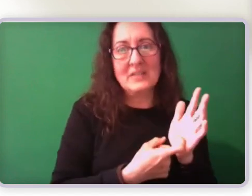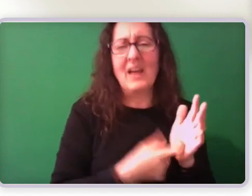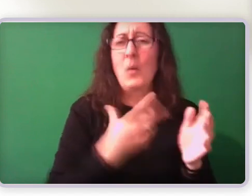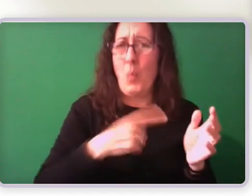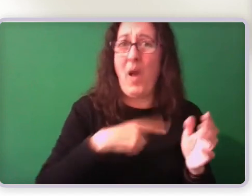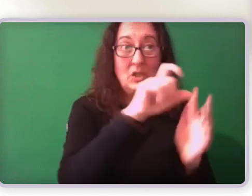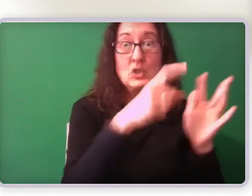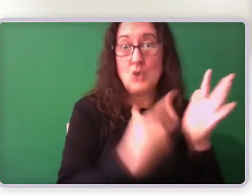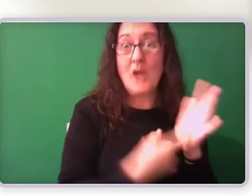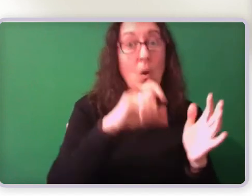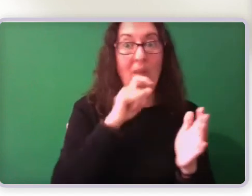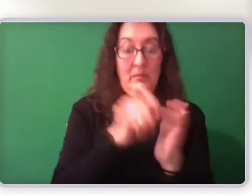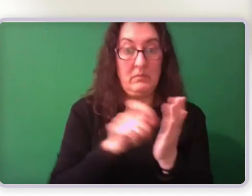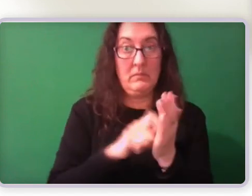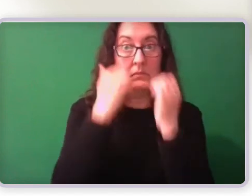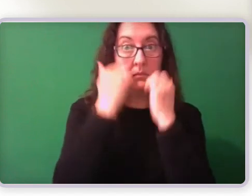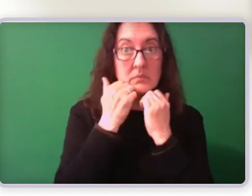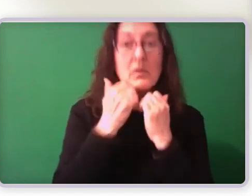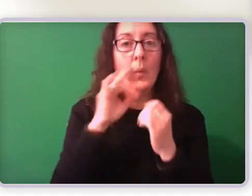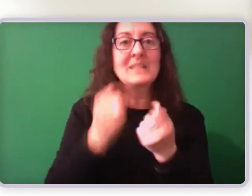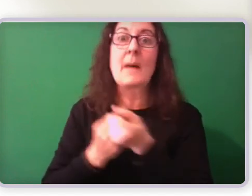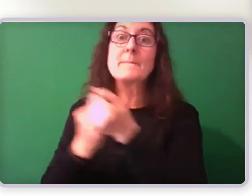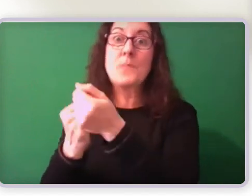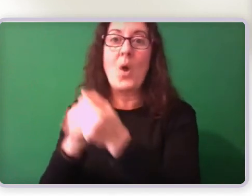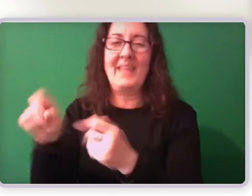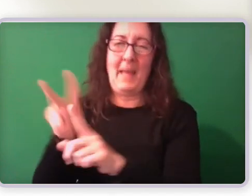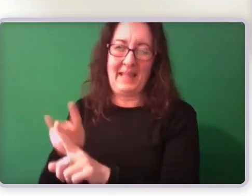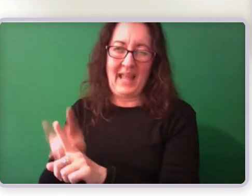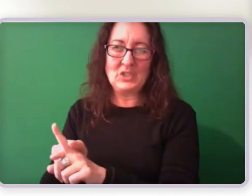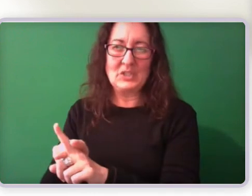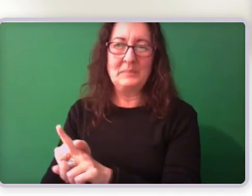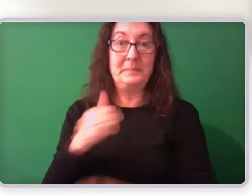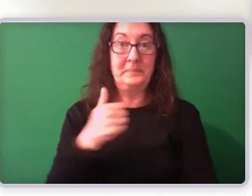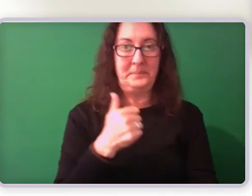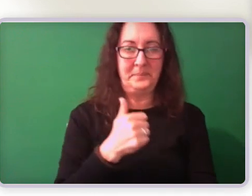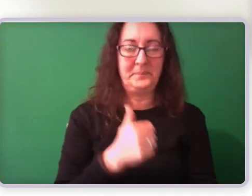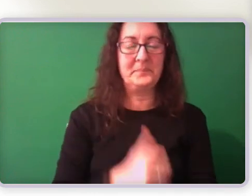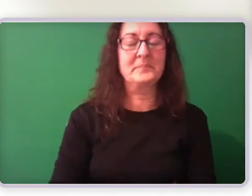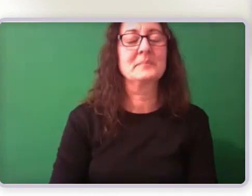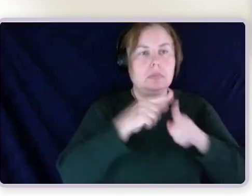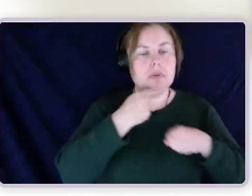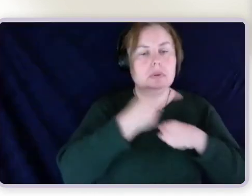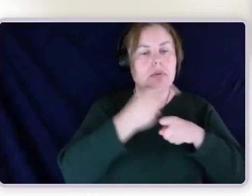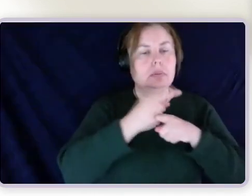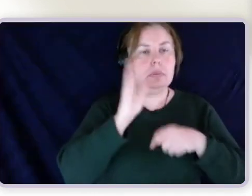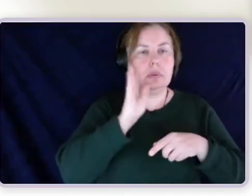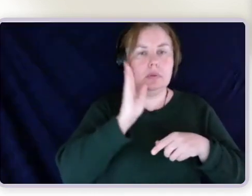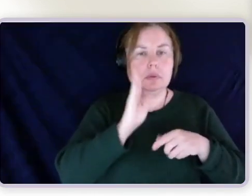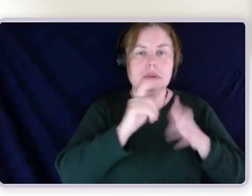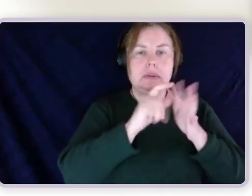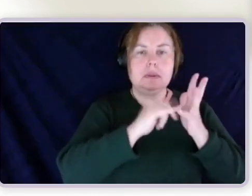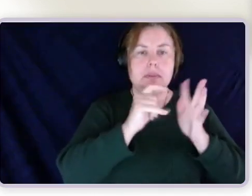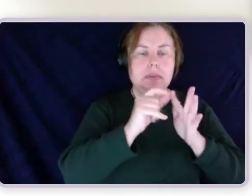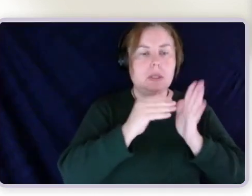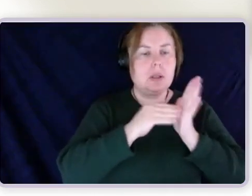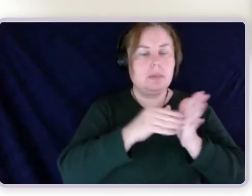As I mentioned earlier, DSPHelp is not just a website. It is also a wraparound legal service. At the top